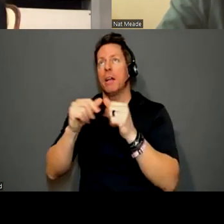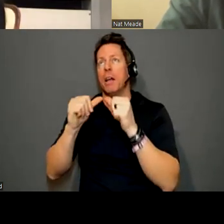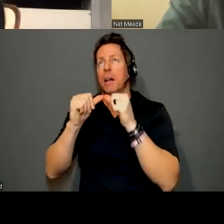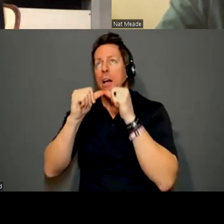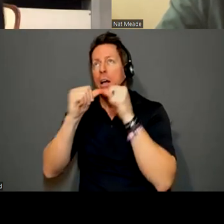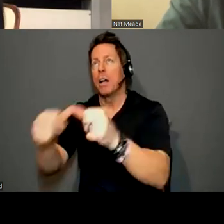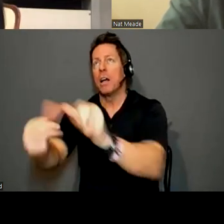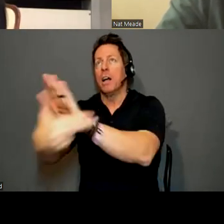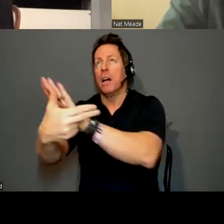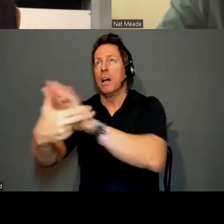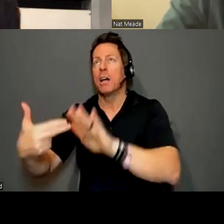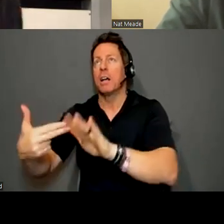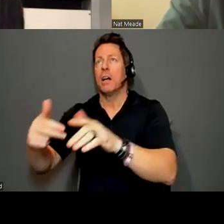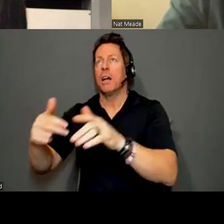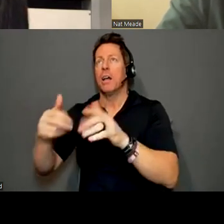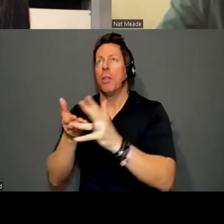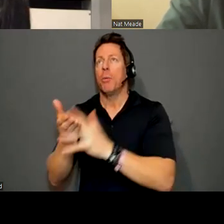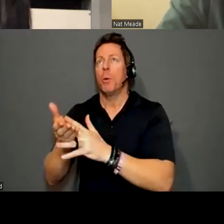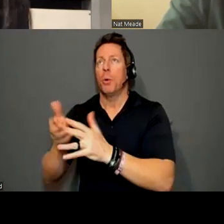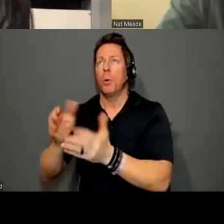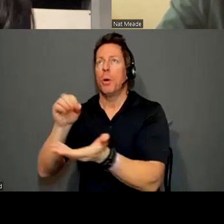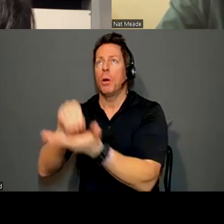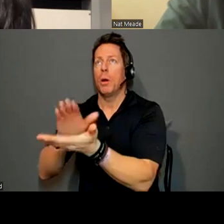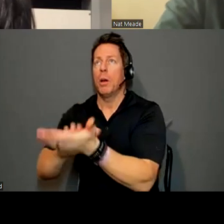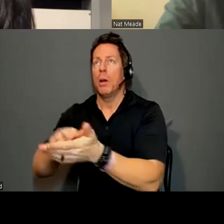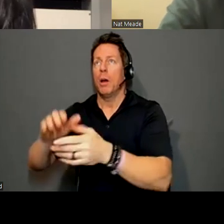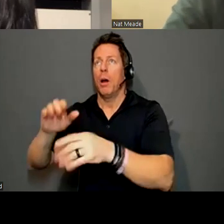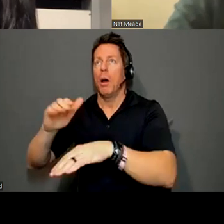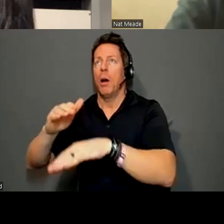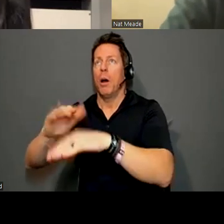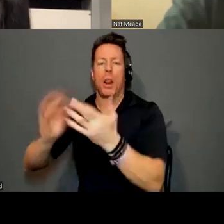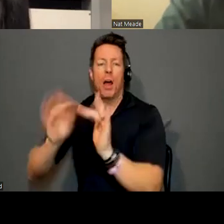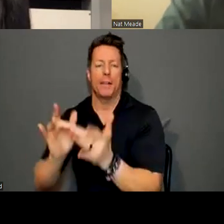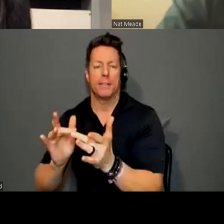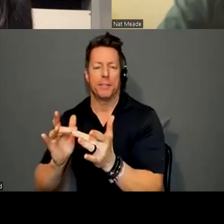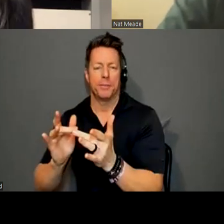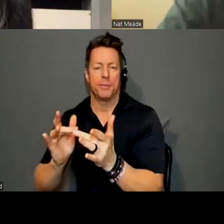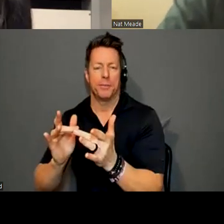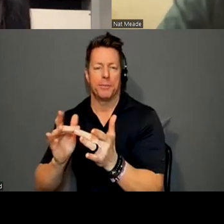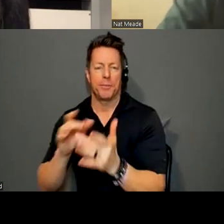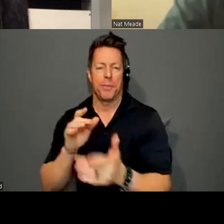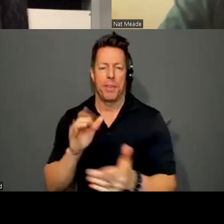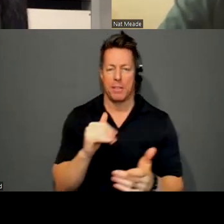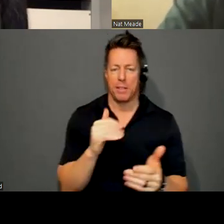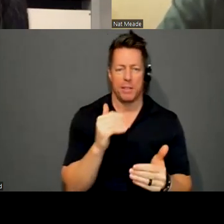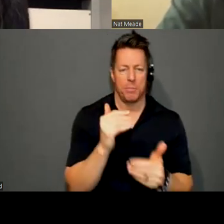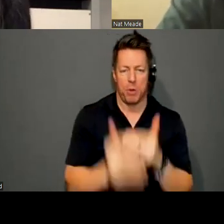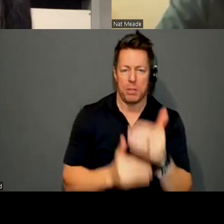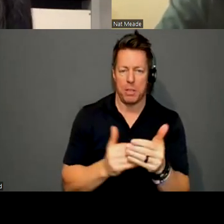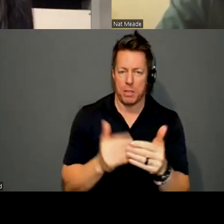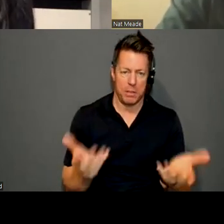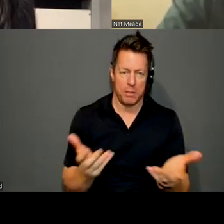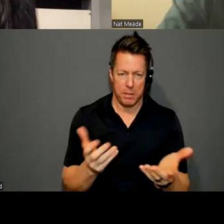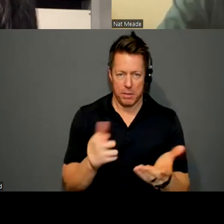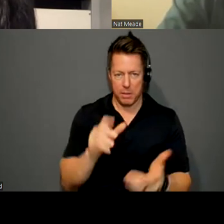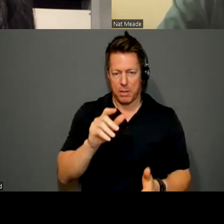interesting, uh, inherent part of my process, but also just a, a lifespan of an object